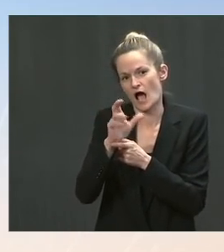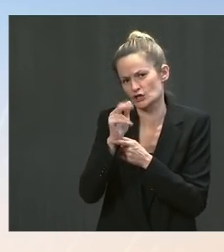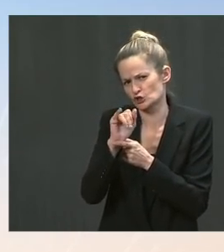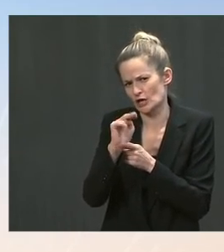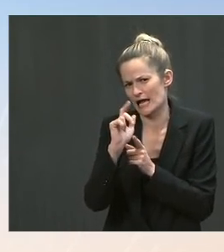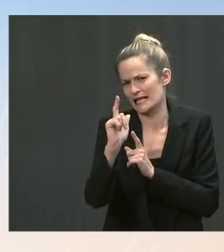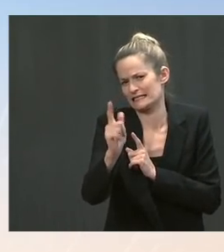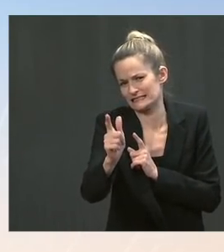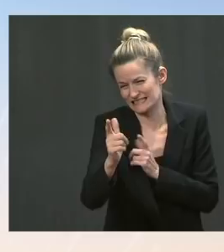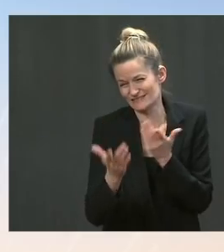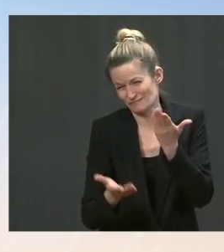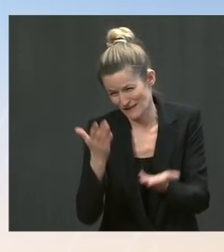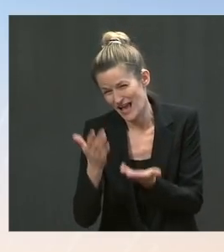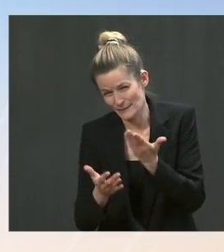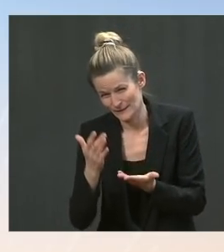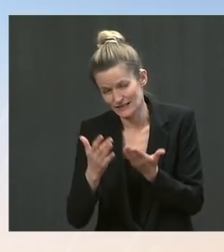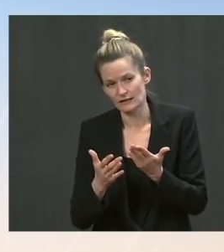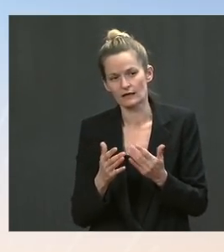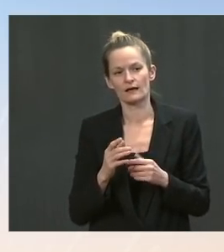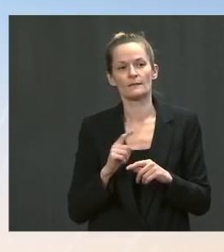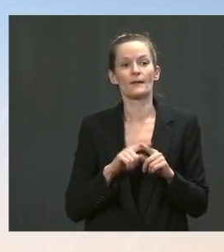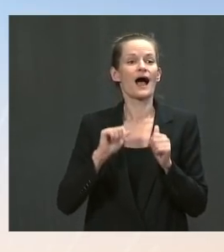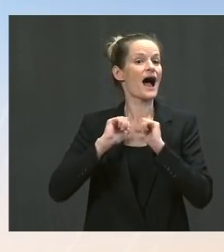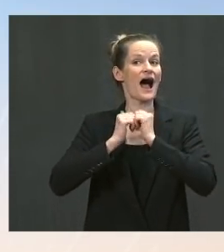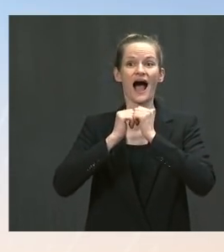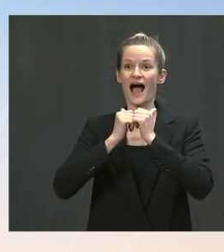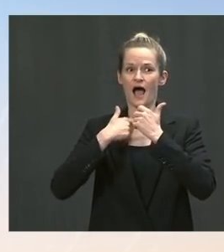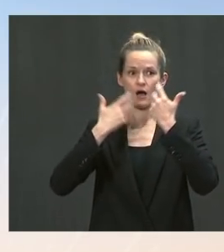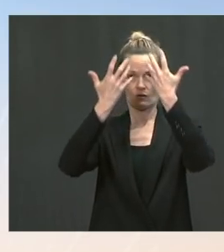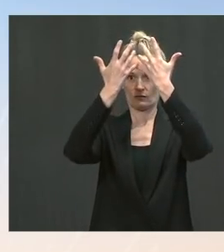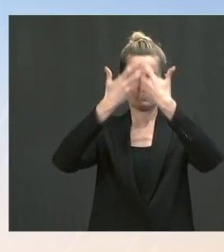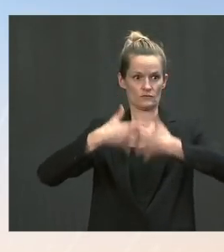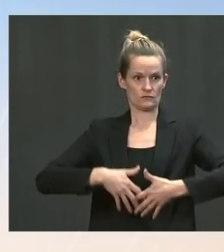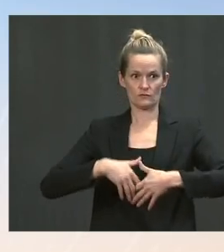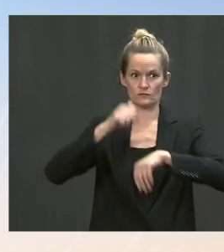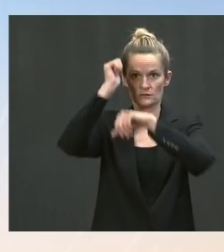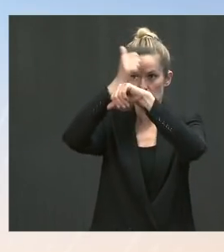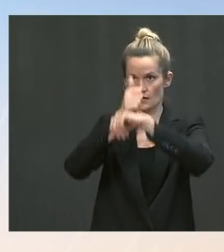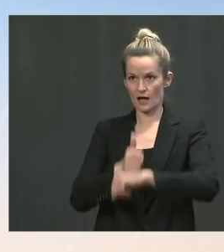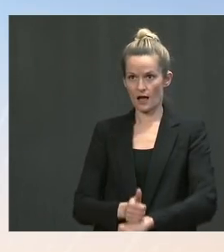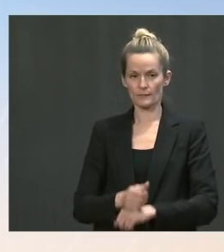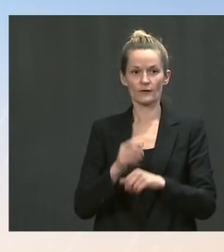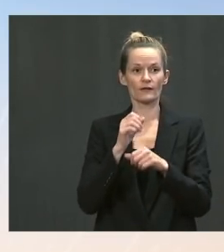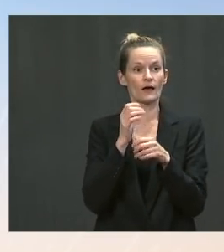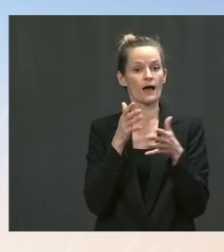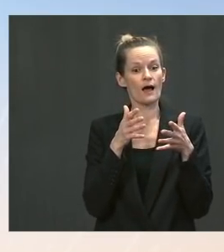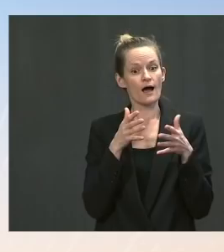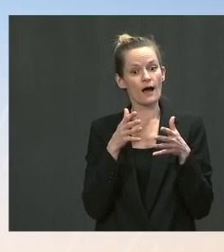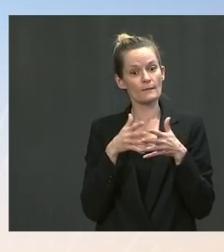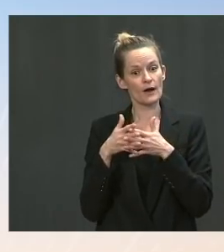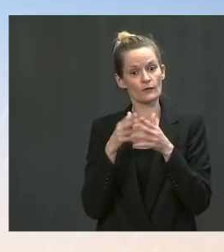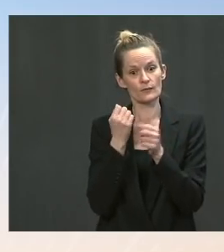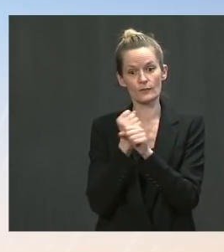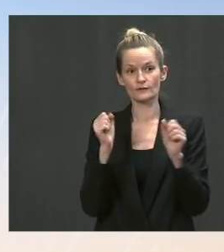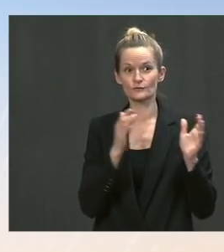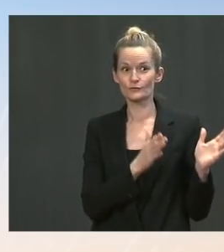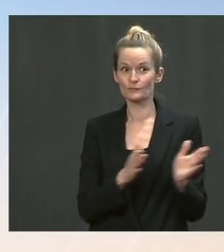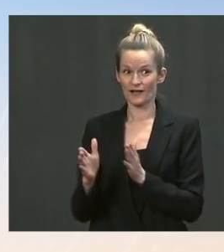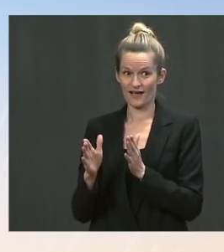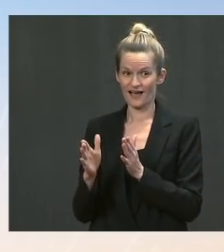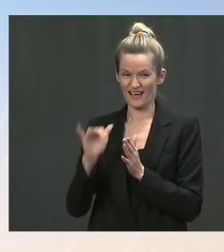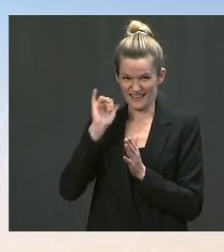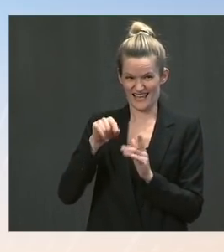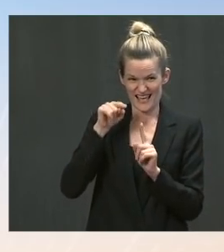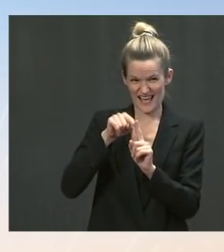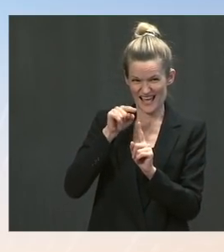way that we designed the American Rescue Plan and our economic recovery plans was to plan for the potential for ups and downs, because we knew an